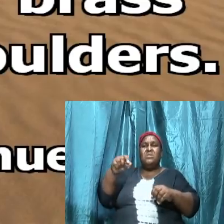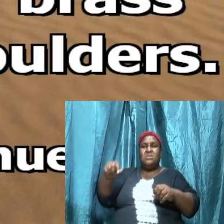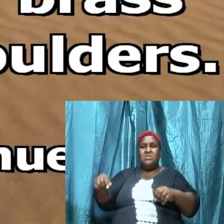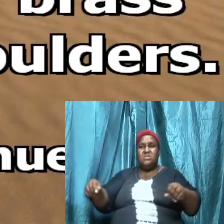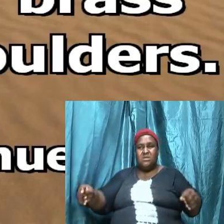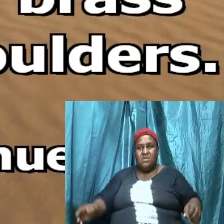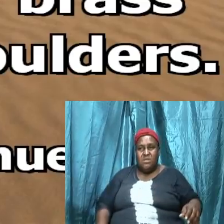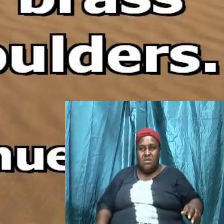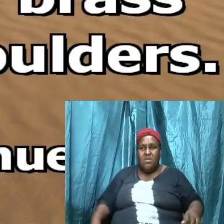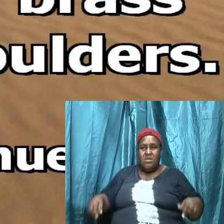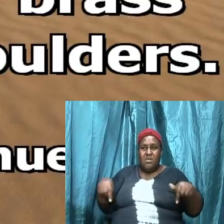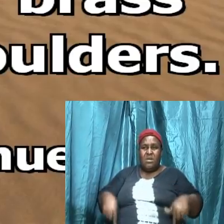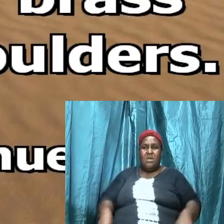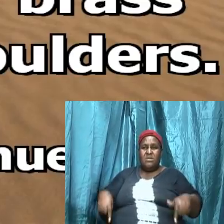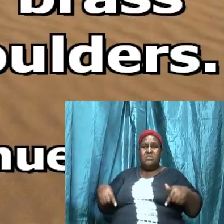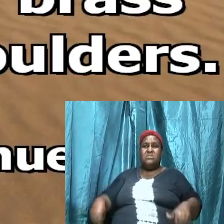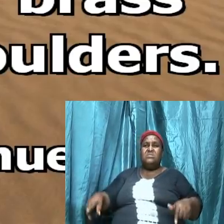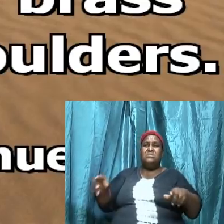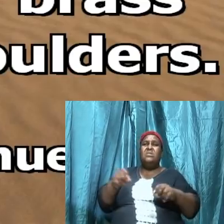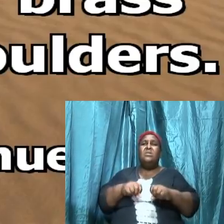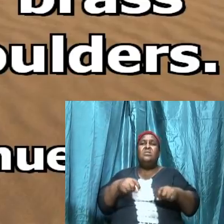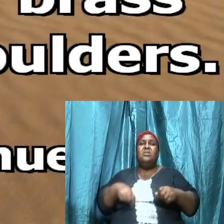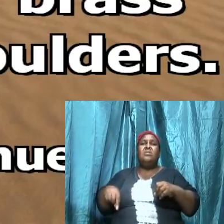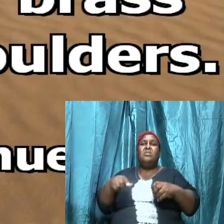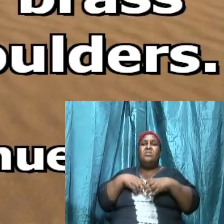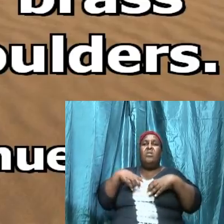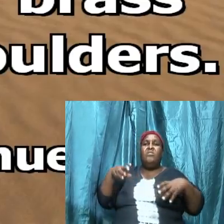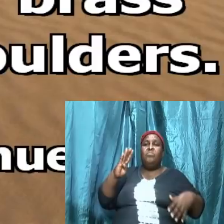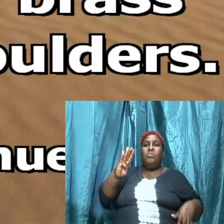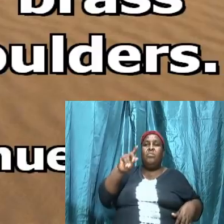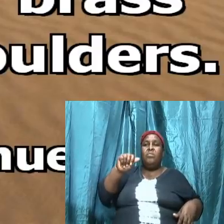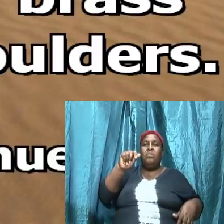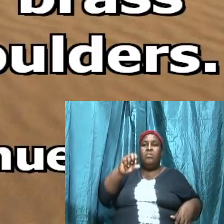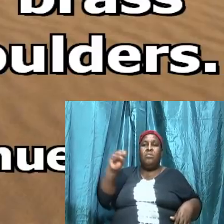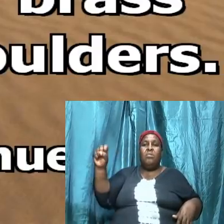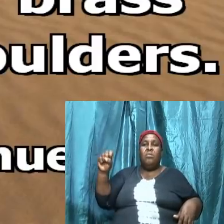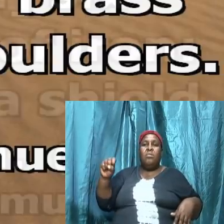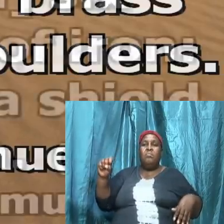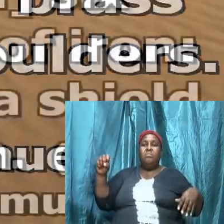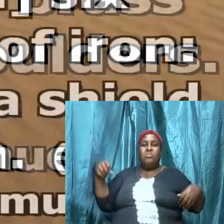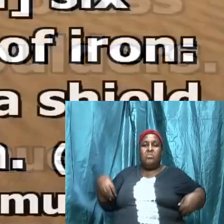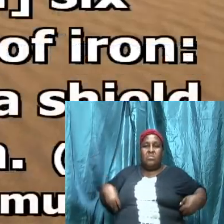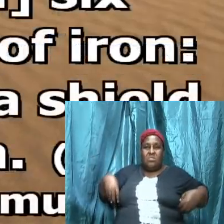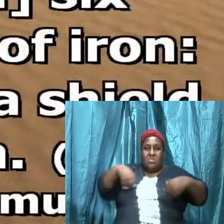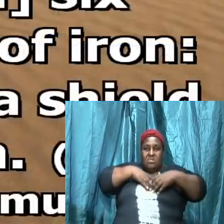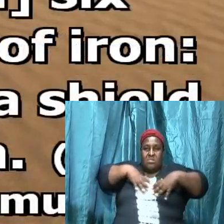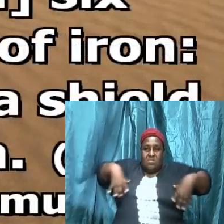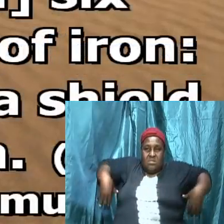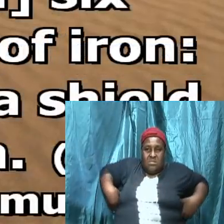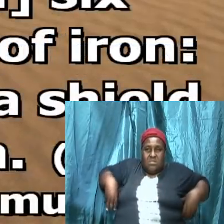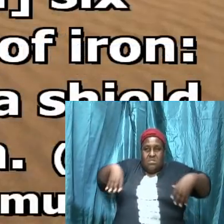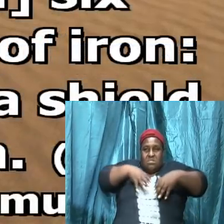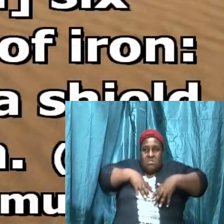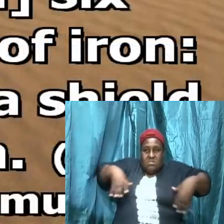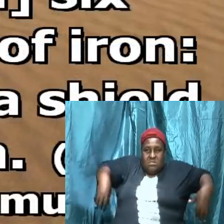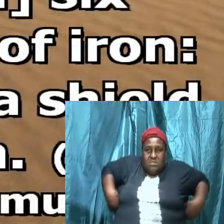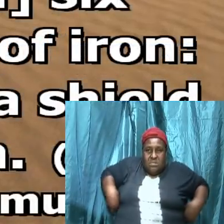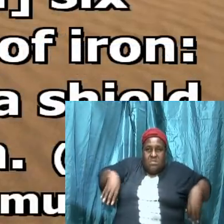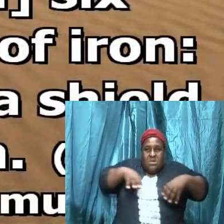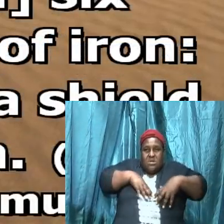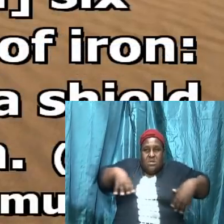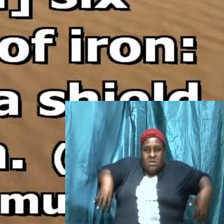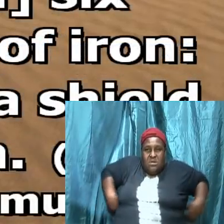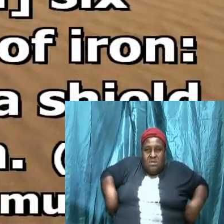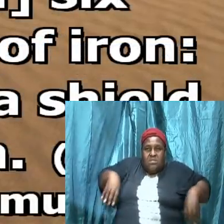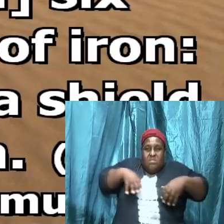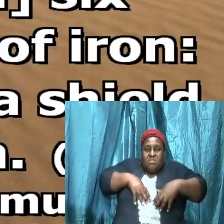greaves of brass upon his legs and a target of brass between his shoulders I mean the total amount of weight between his